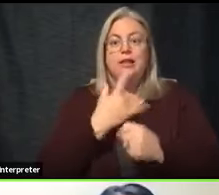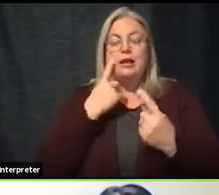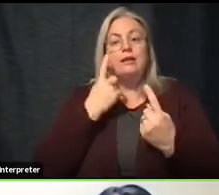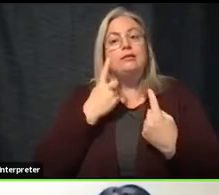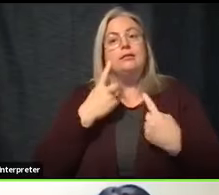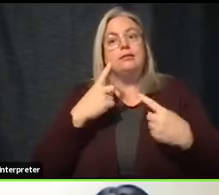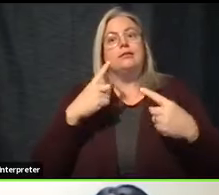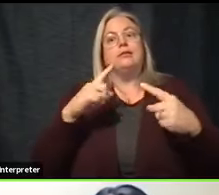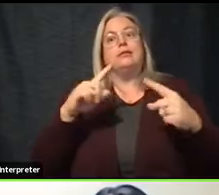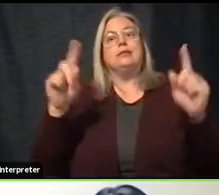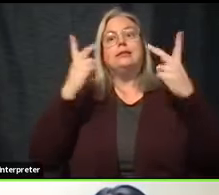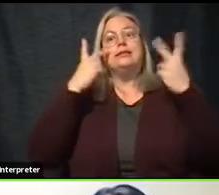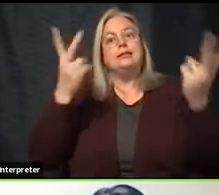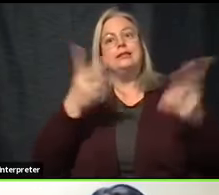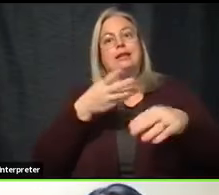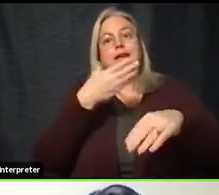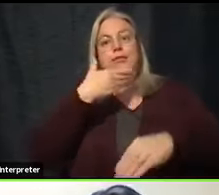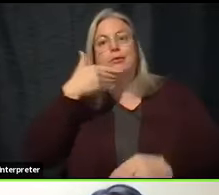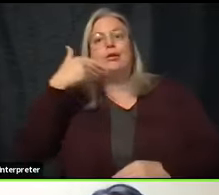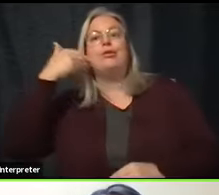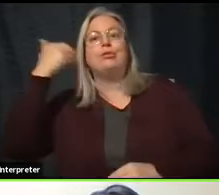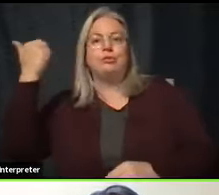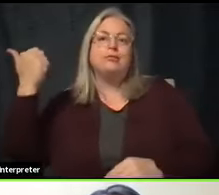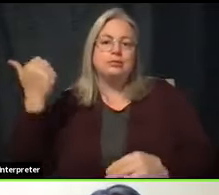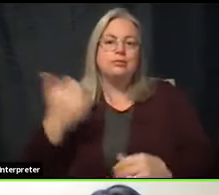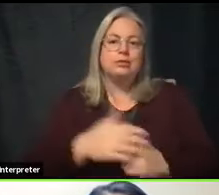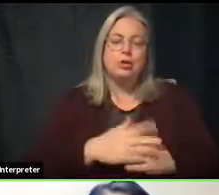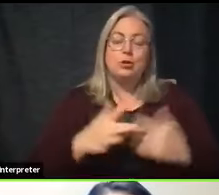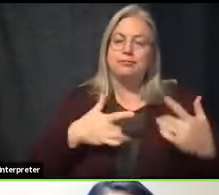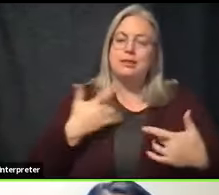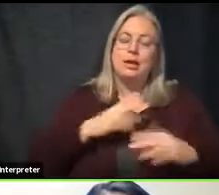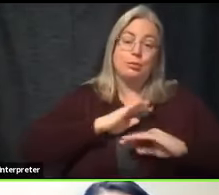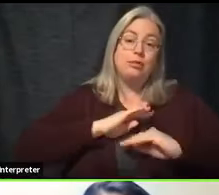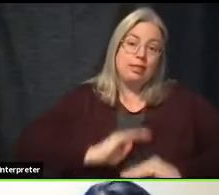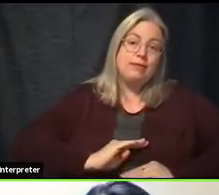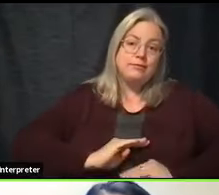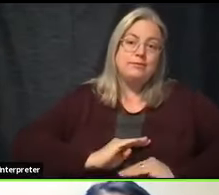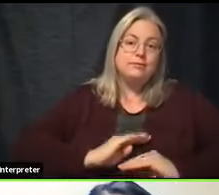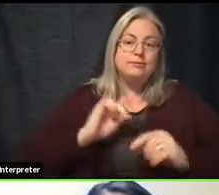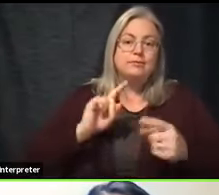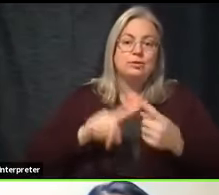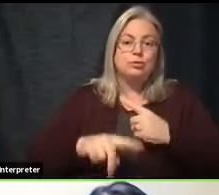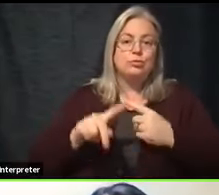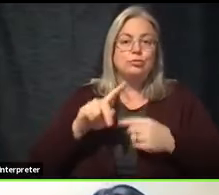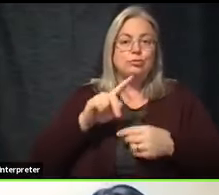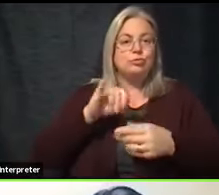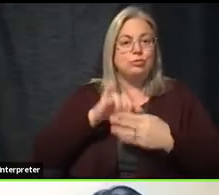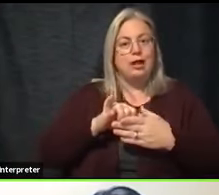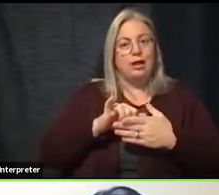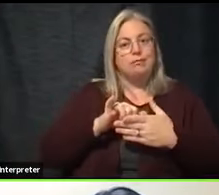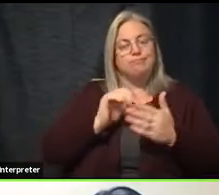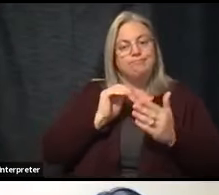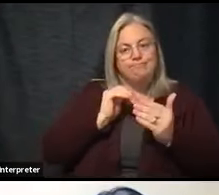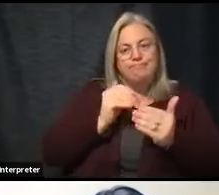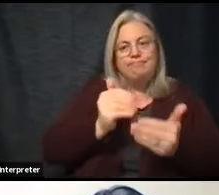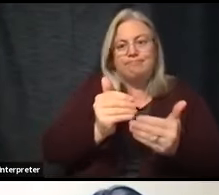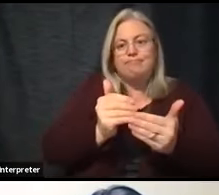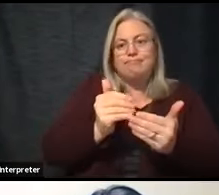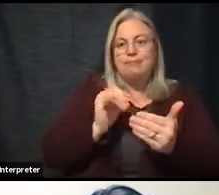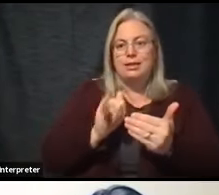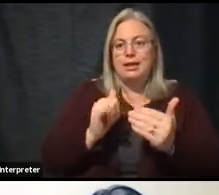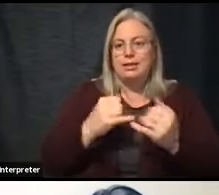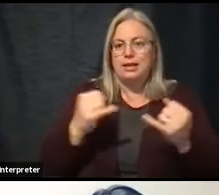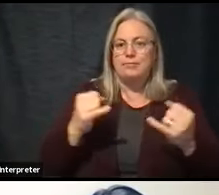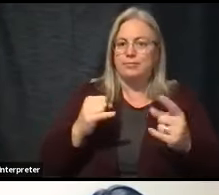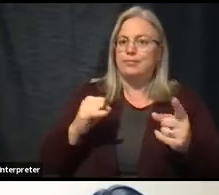to see some of that. So just really excited and relieved to be on this precipice. That is great